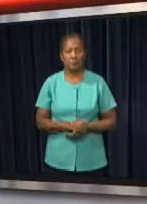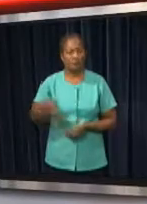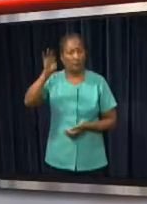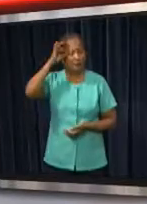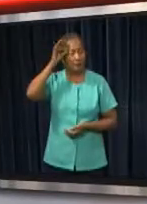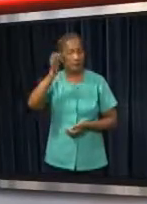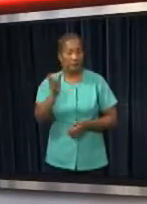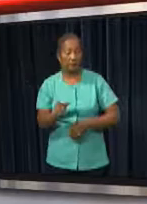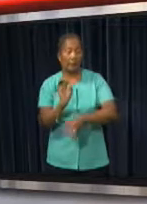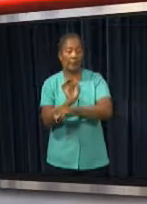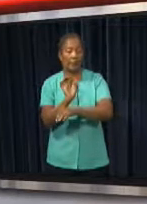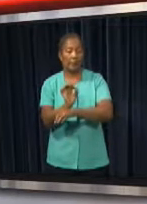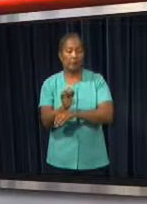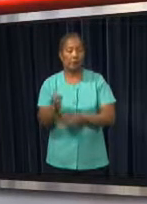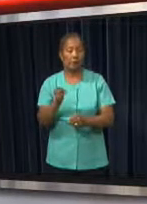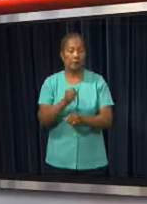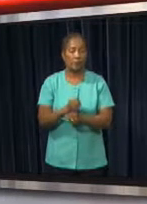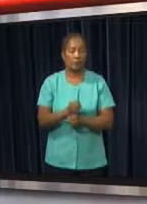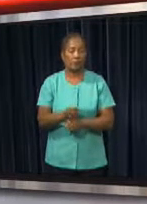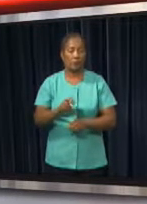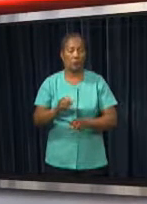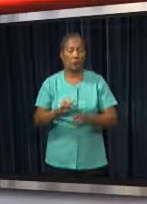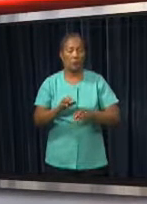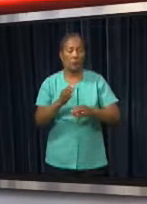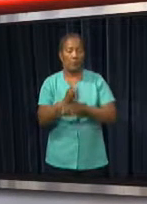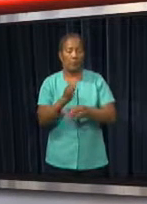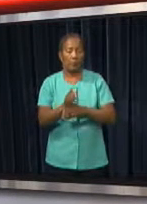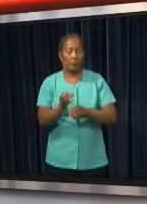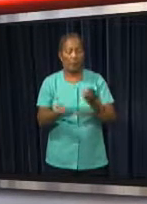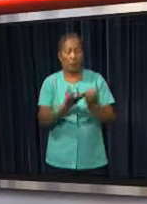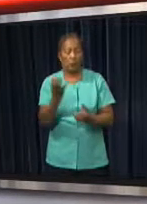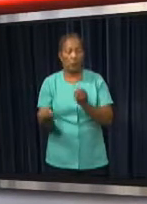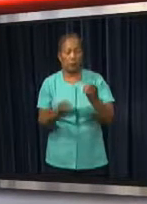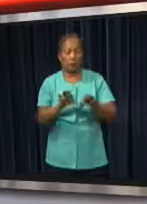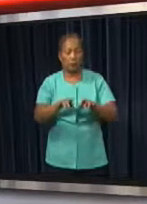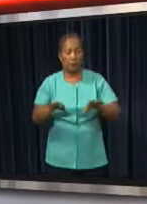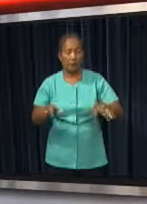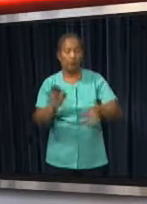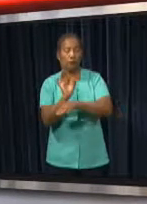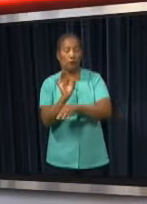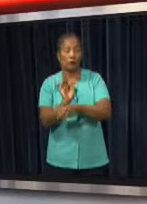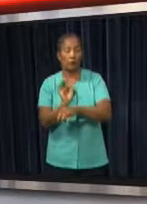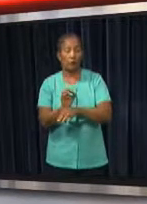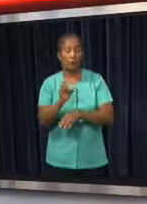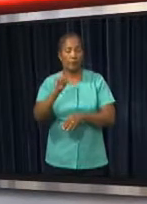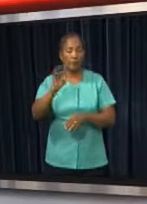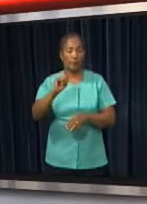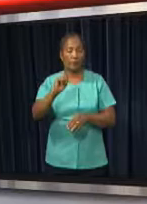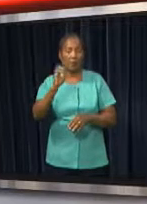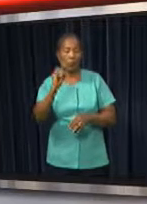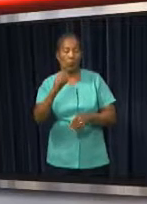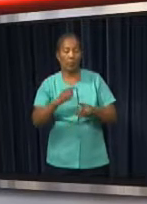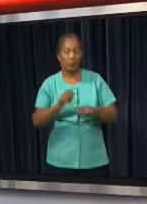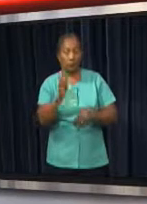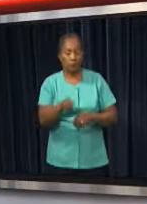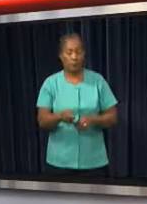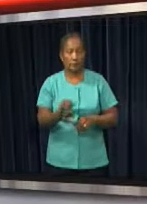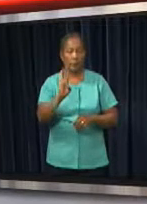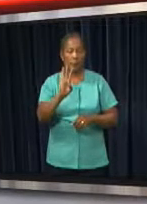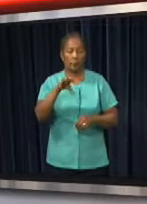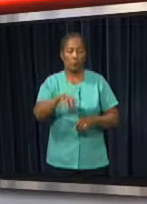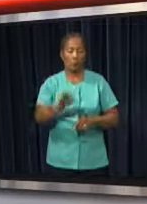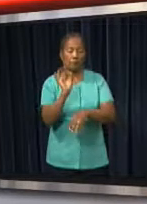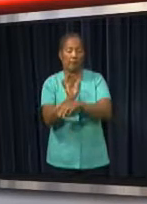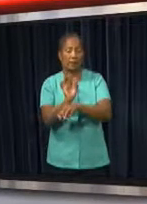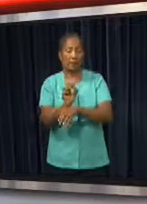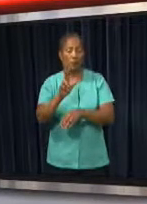Students and teachers of the Institute for Economic and Secondary Administrative Education, IMAO, and the president of the